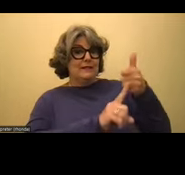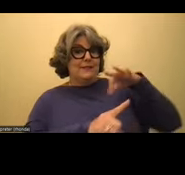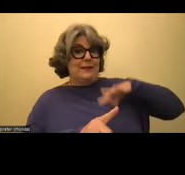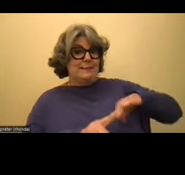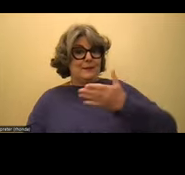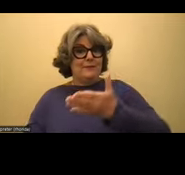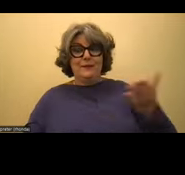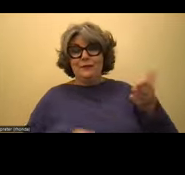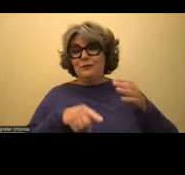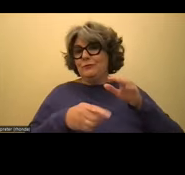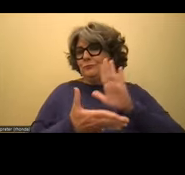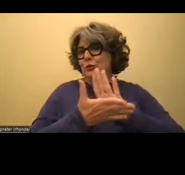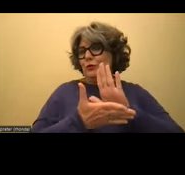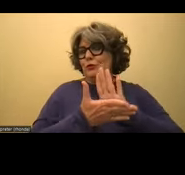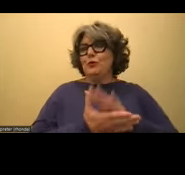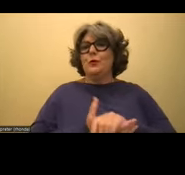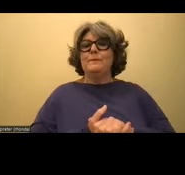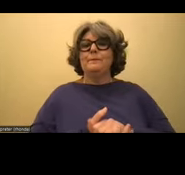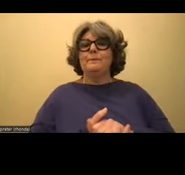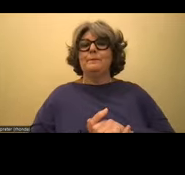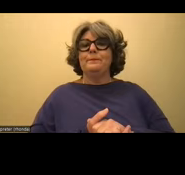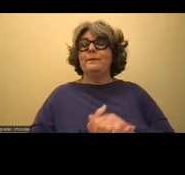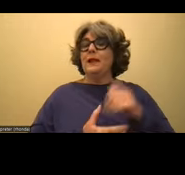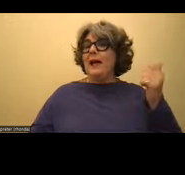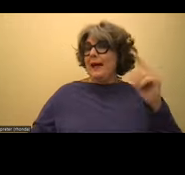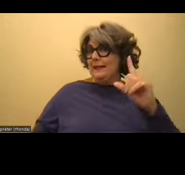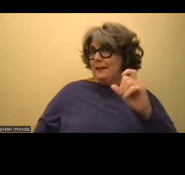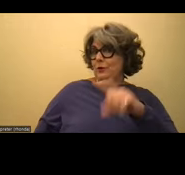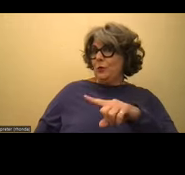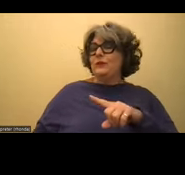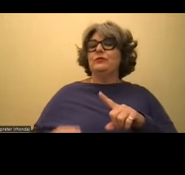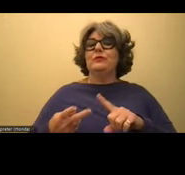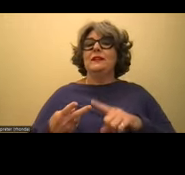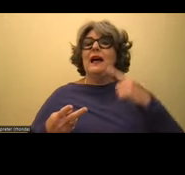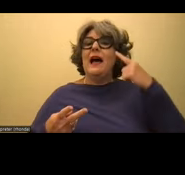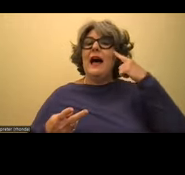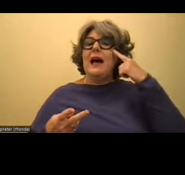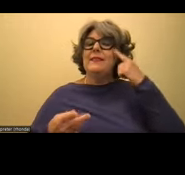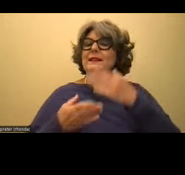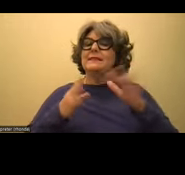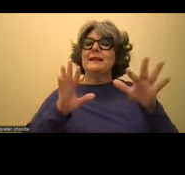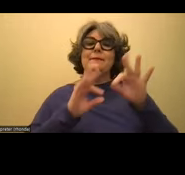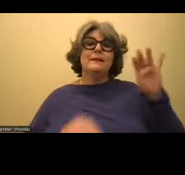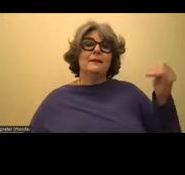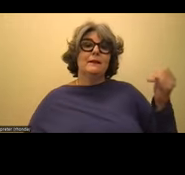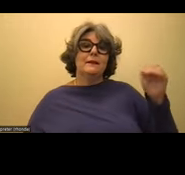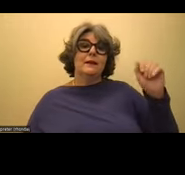in school. We have another question here. I think it was based on something you said, Jackie.